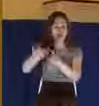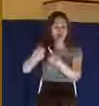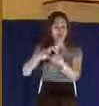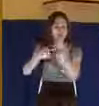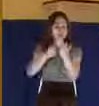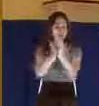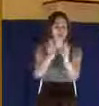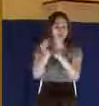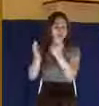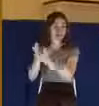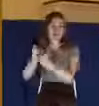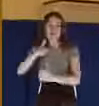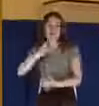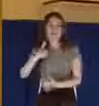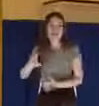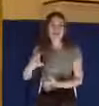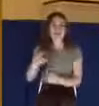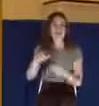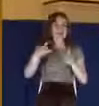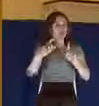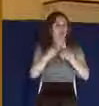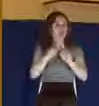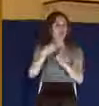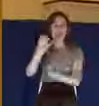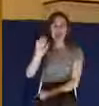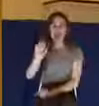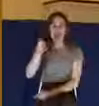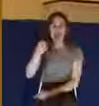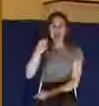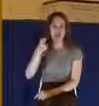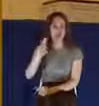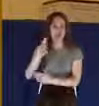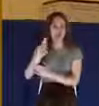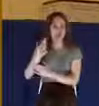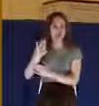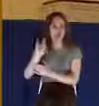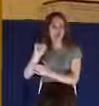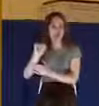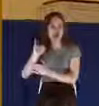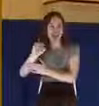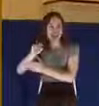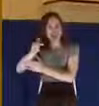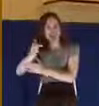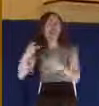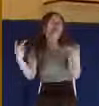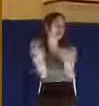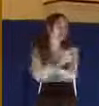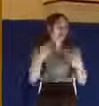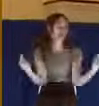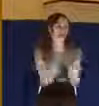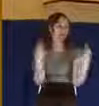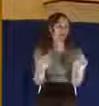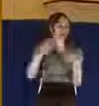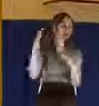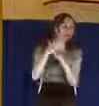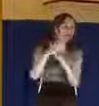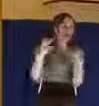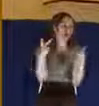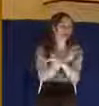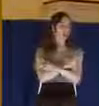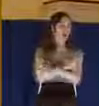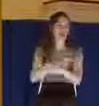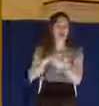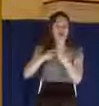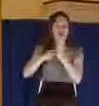the word excruciating, literally out of the cross. That's where we get the word excruciating from. It literally means out of the